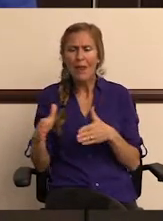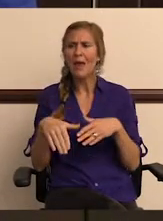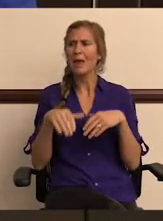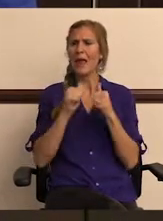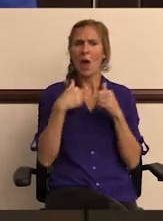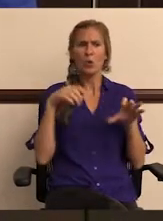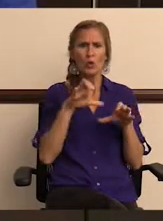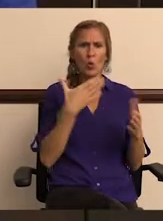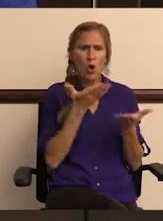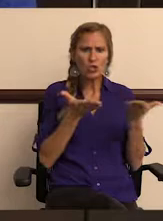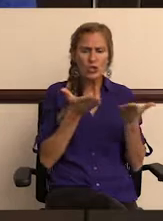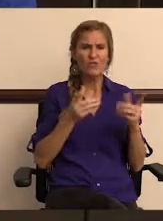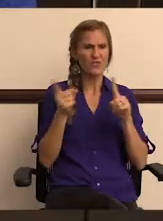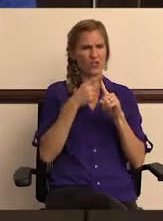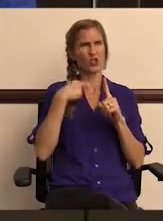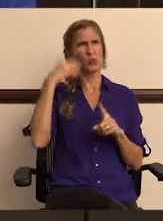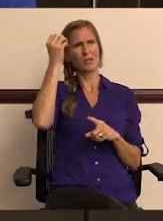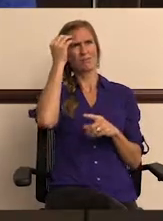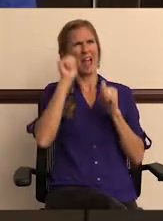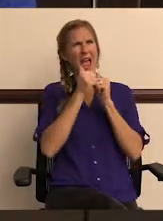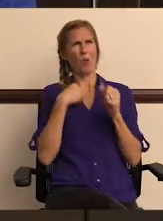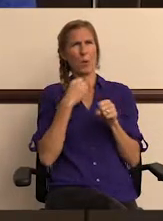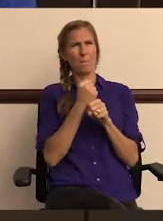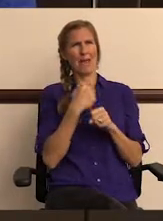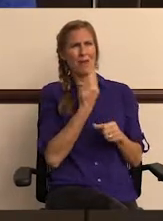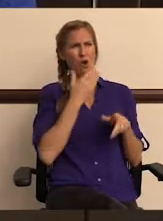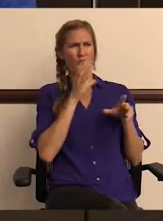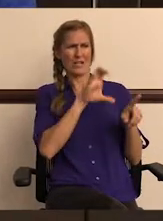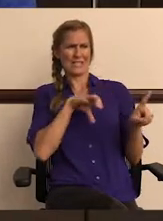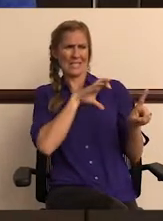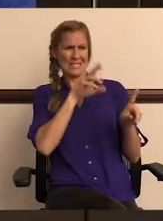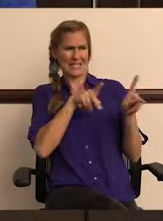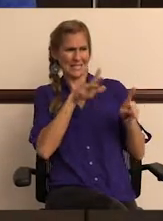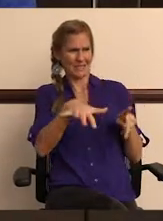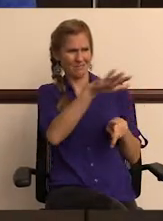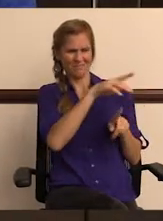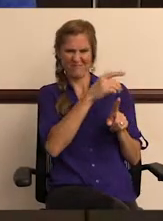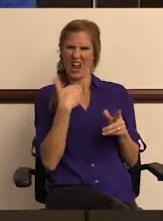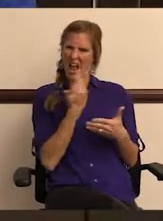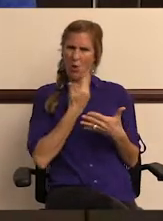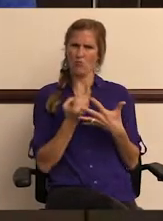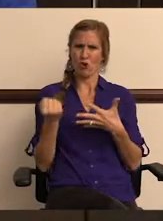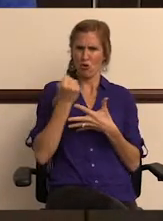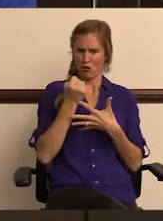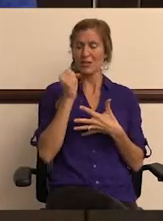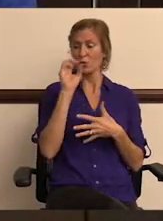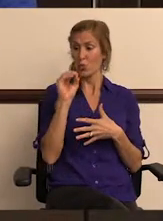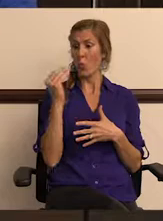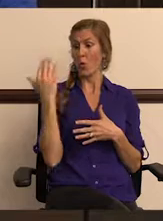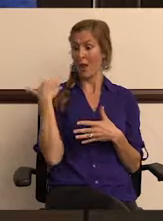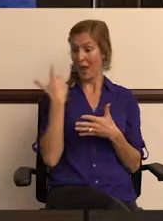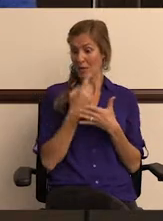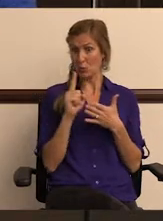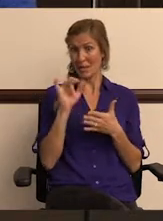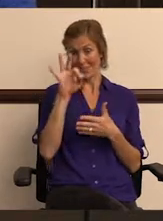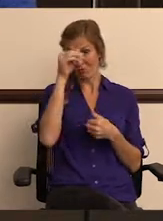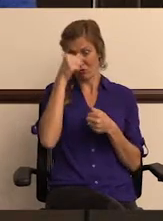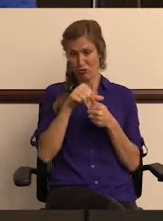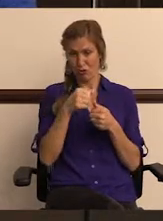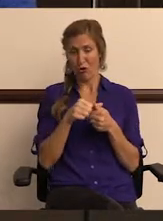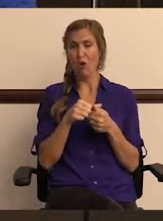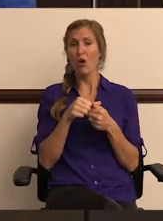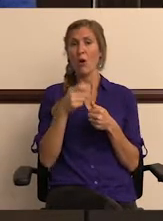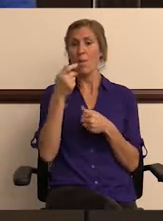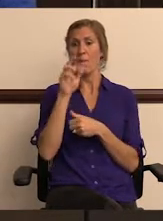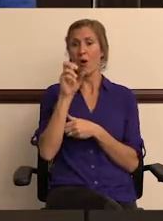plan or how we deliver service, our first thing in mind is how do we make you, our citizens, the priority. And so last week, or last month,